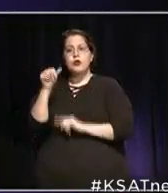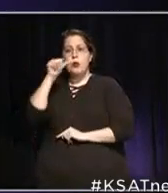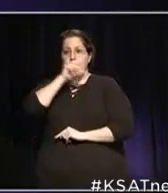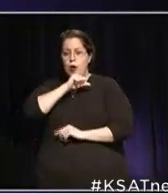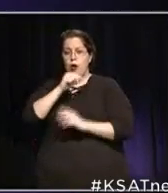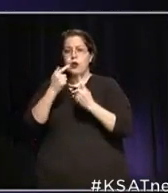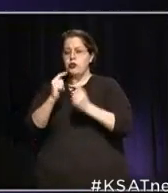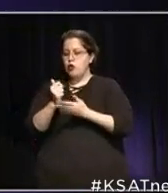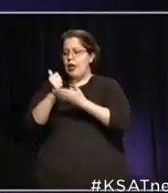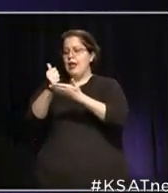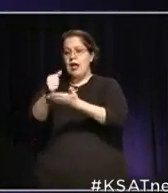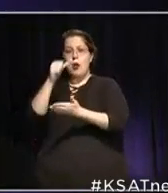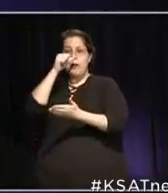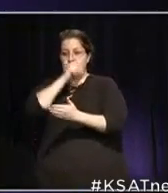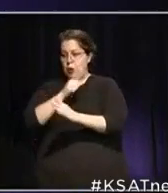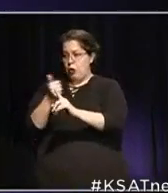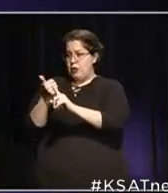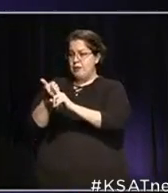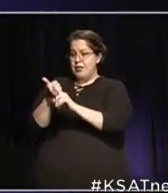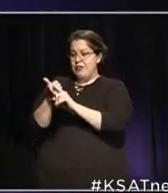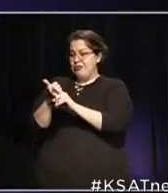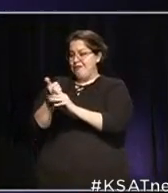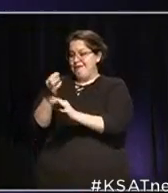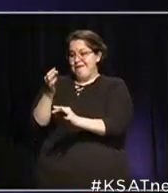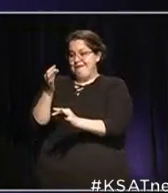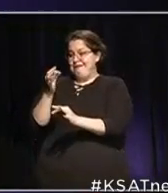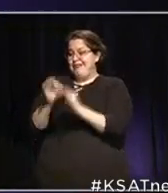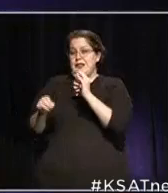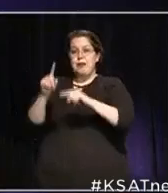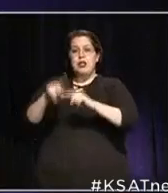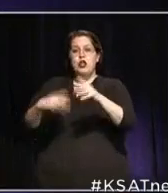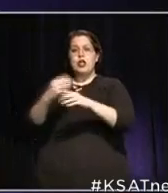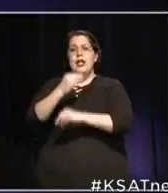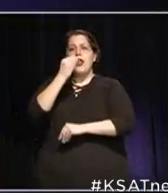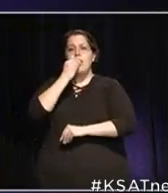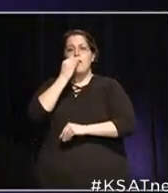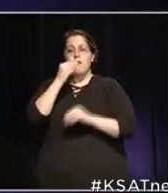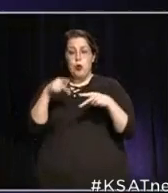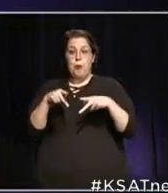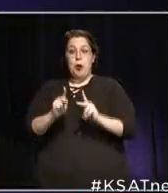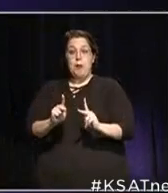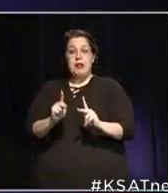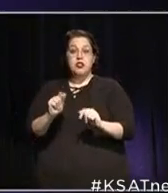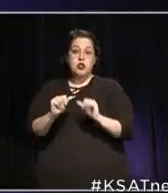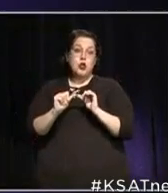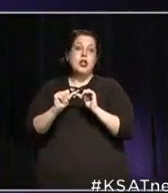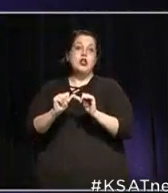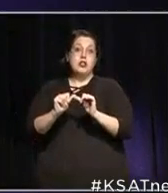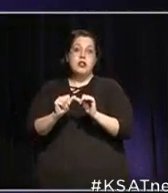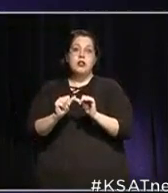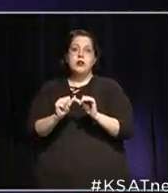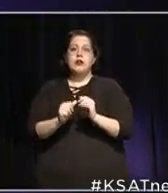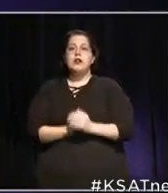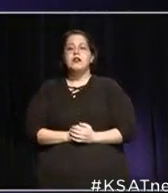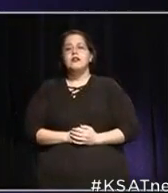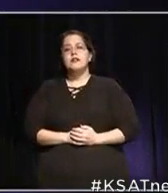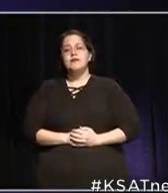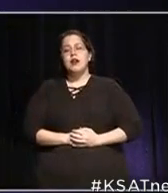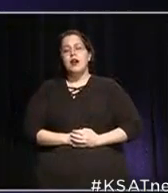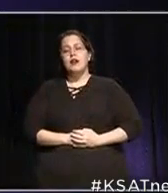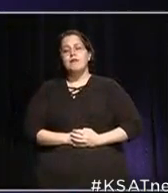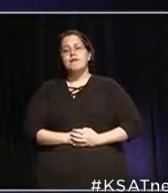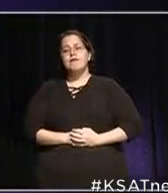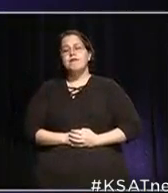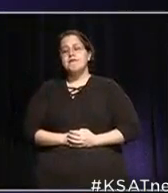some of those bars. Simply, we're not able to get a food permit to keep going also. That was sort of a target. And